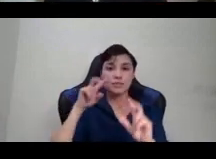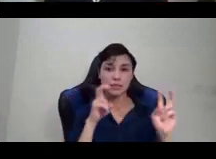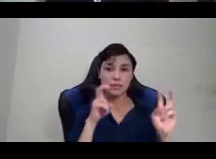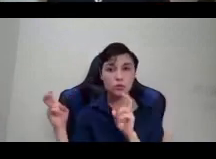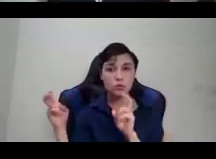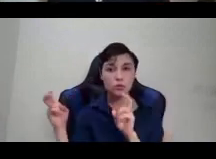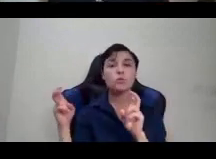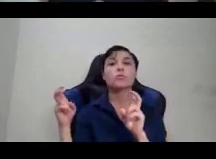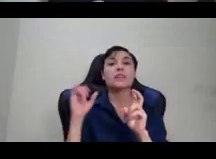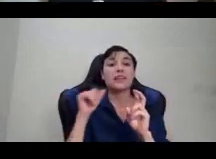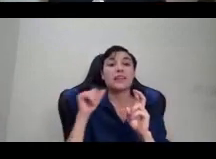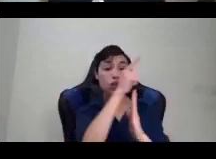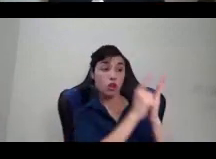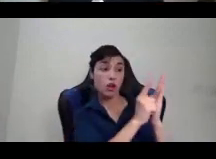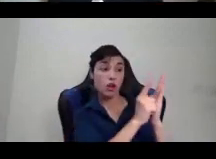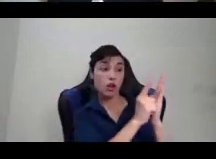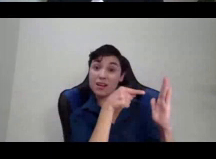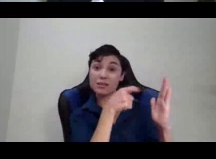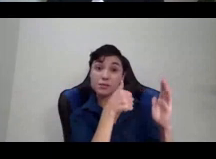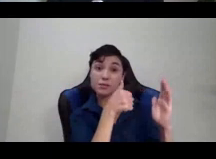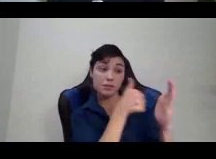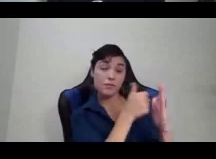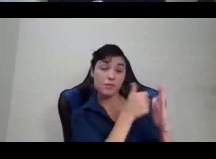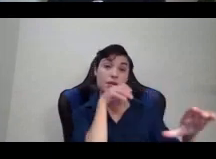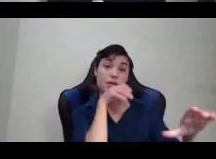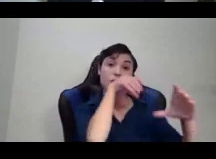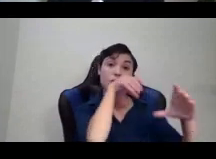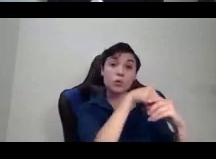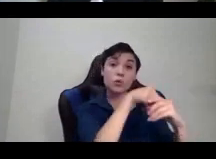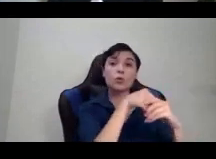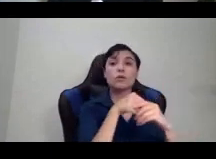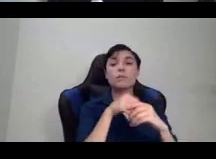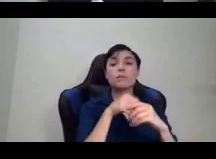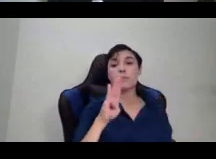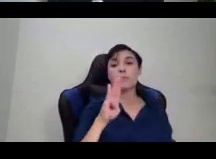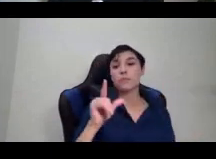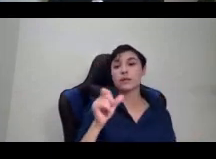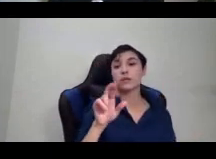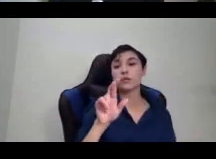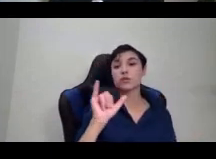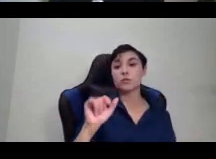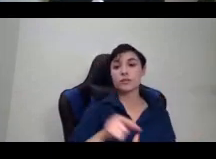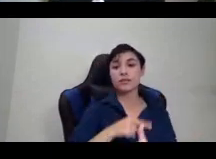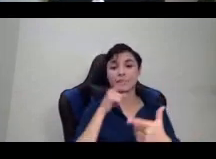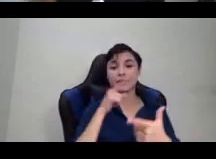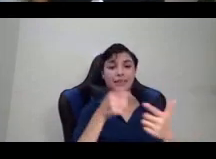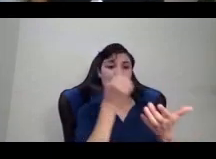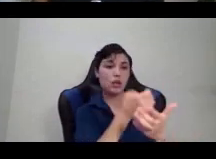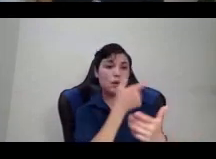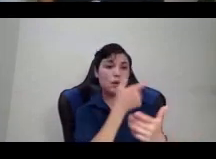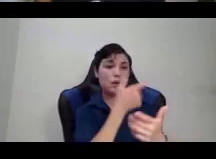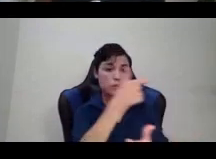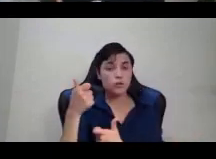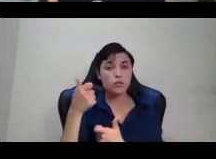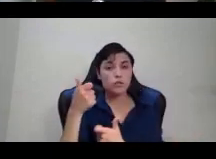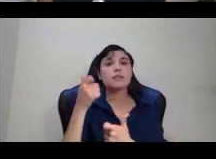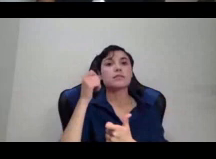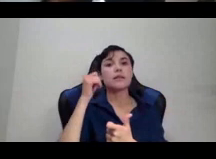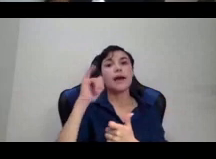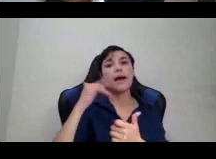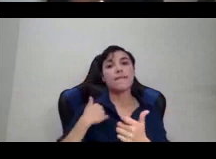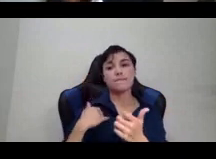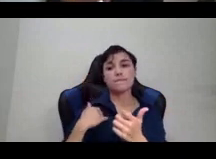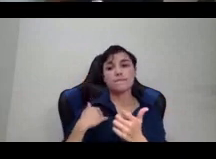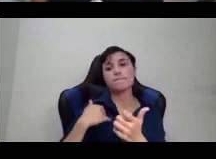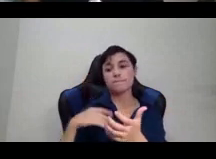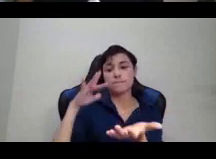and economic interests of exploitation and oppression that directly have impacted